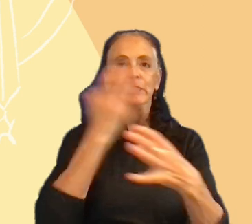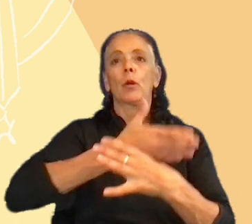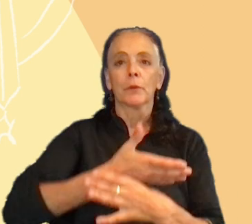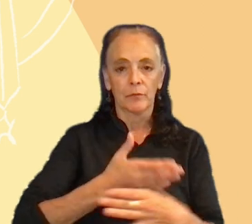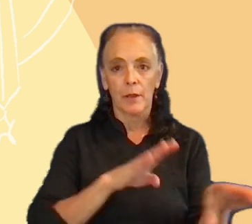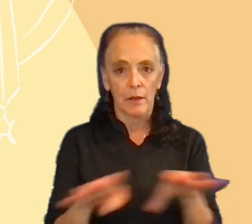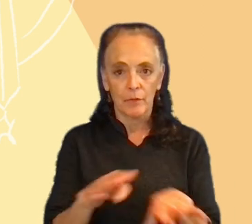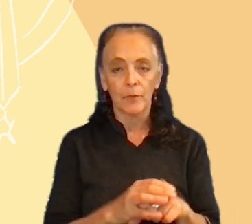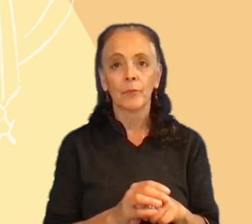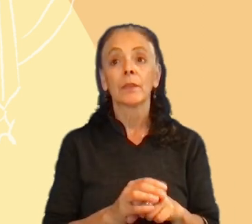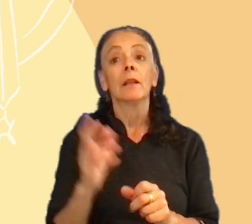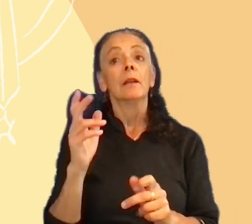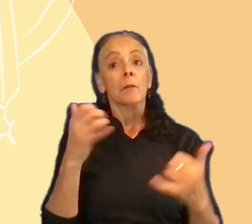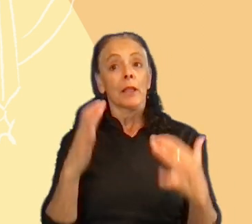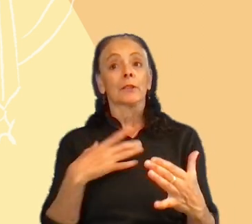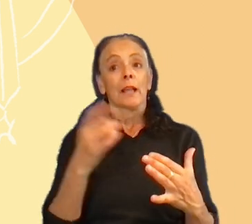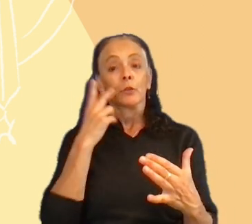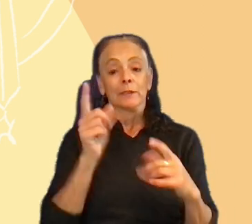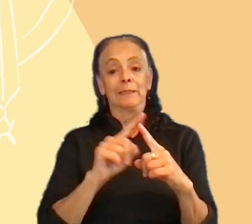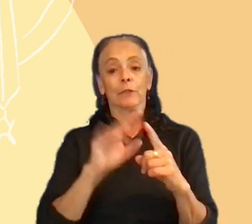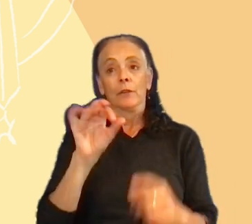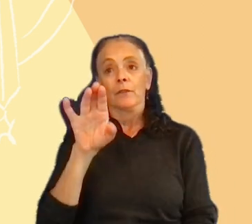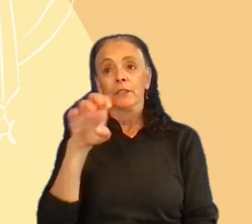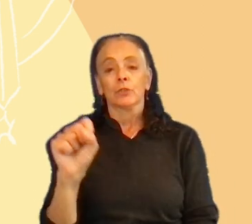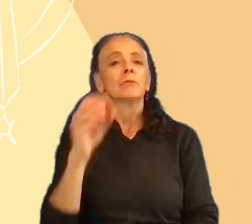They like to see the number of features and they don't care about